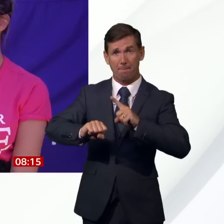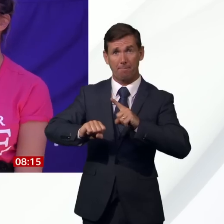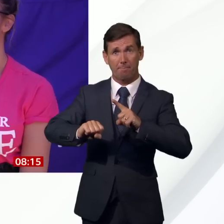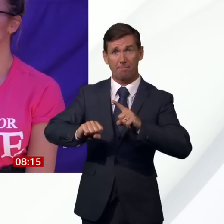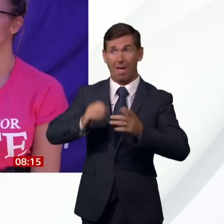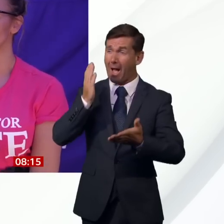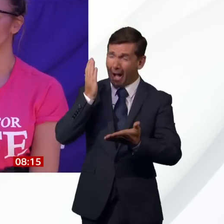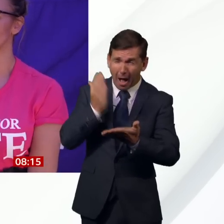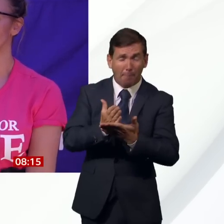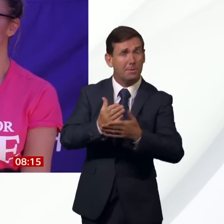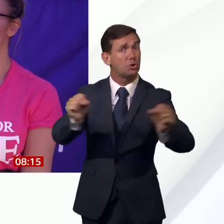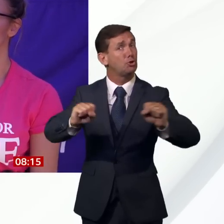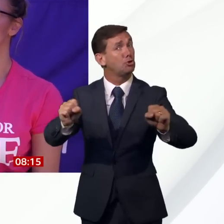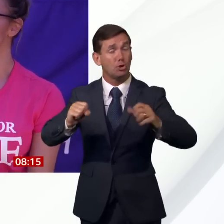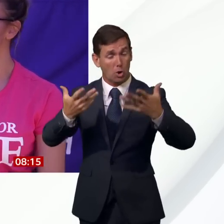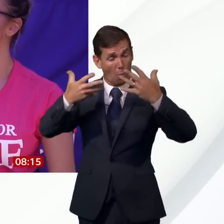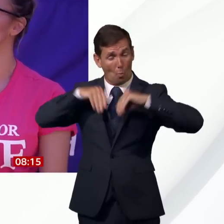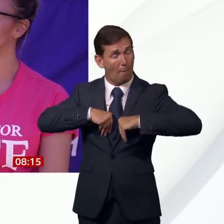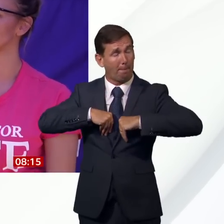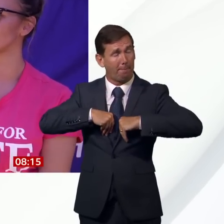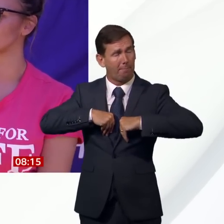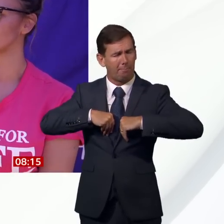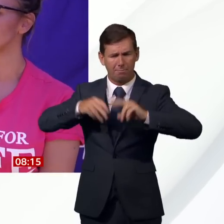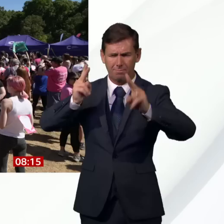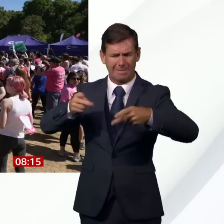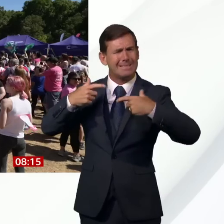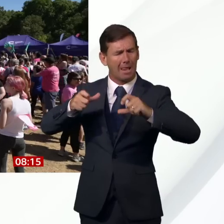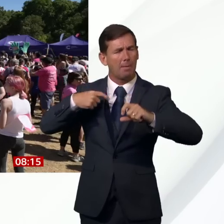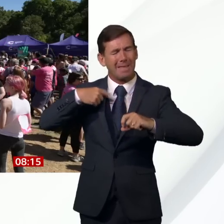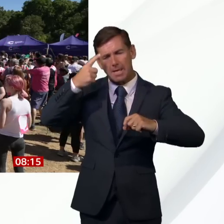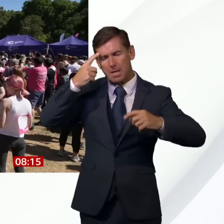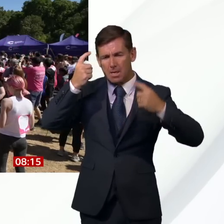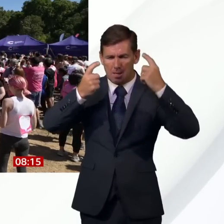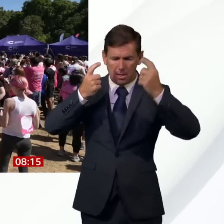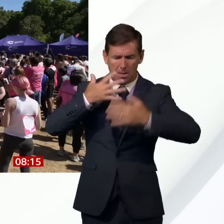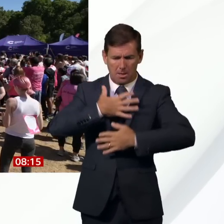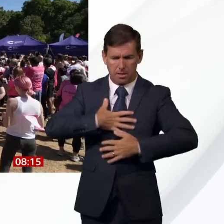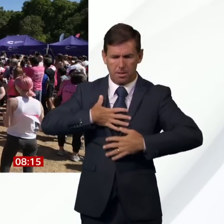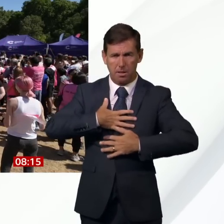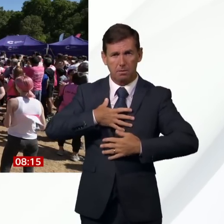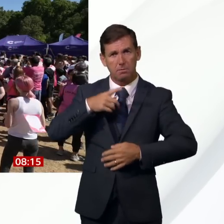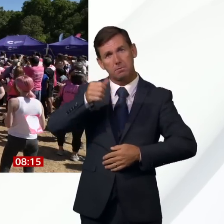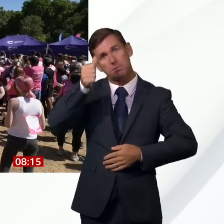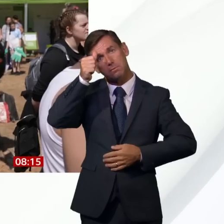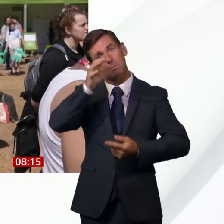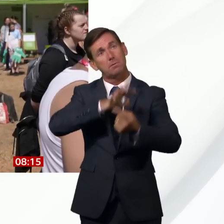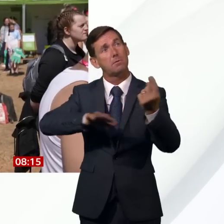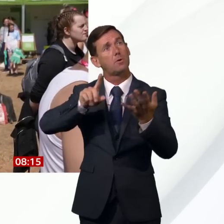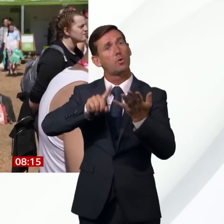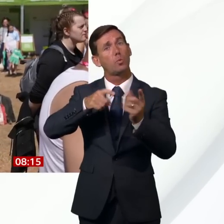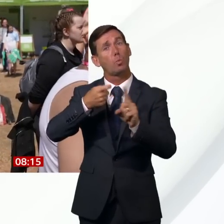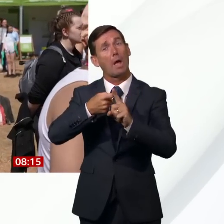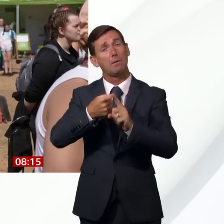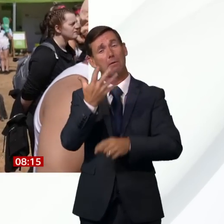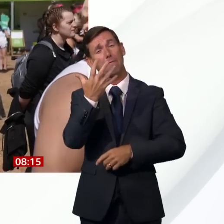Since she's gone? It's still very, very much that process of trying to take it in. One in two people in the UK will develop cancer at